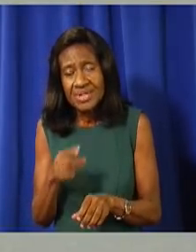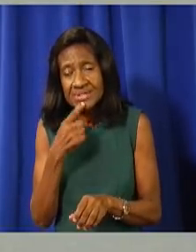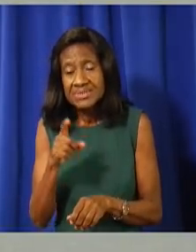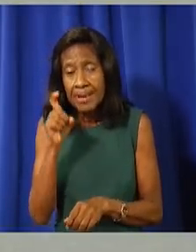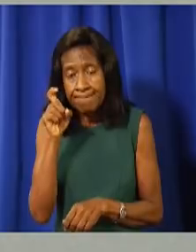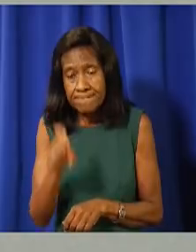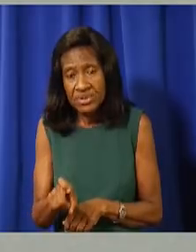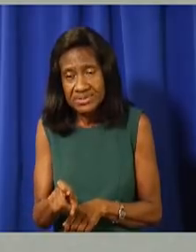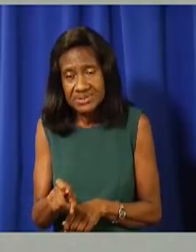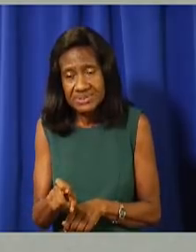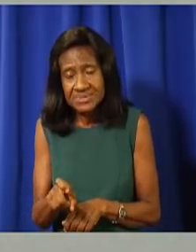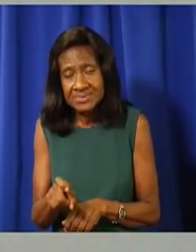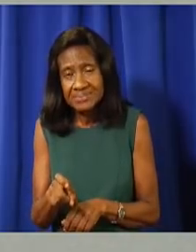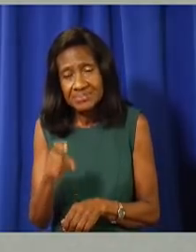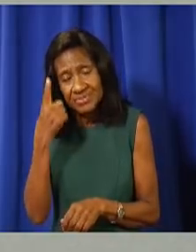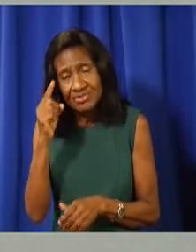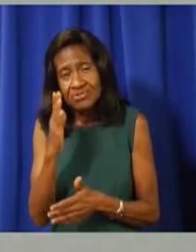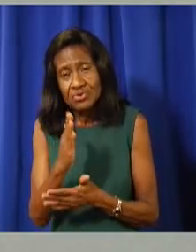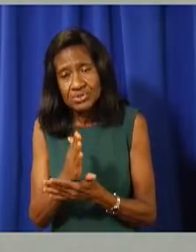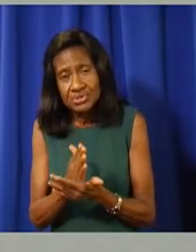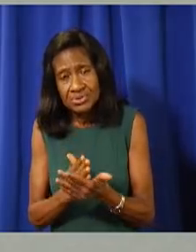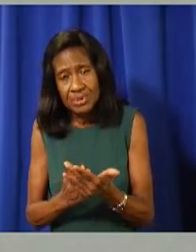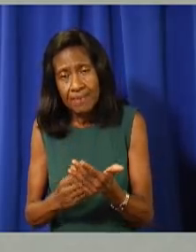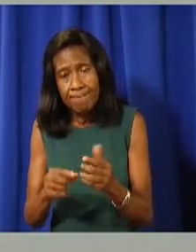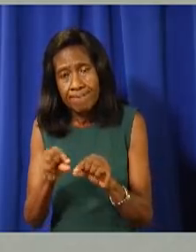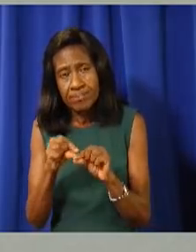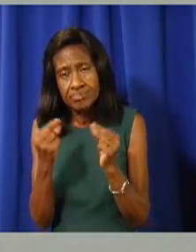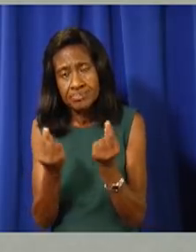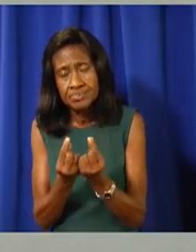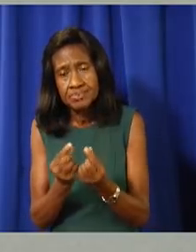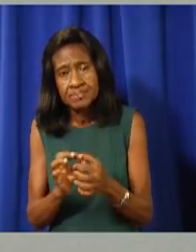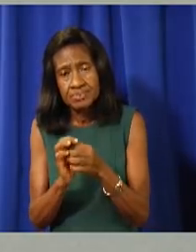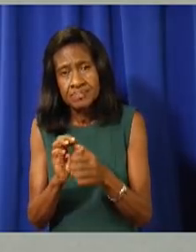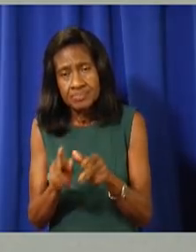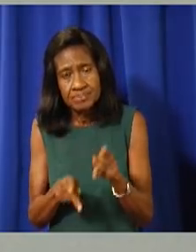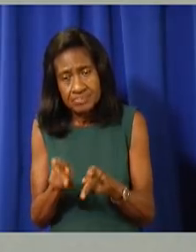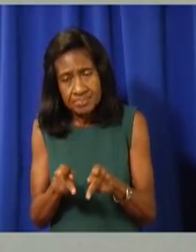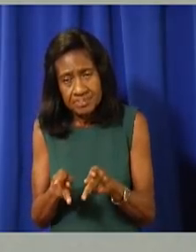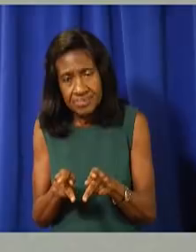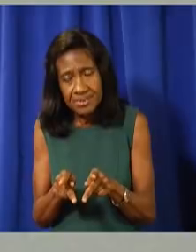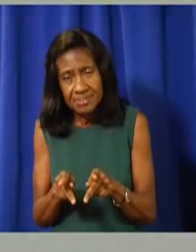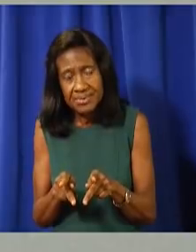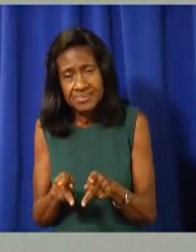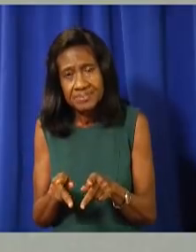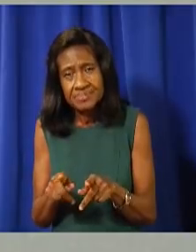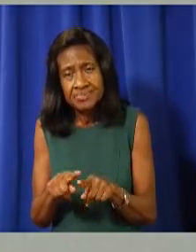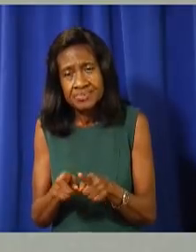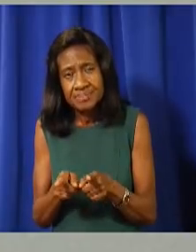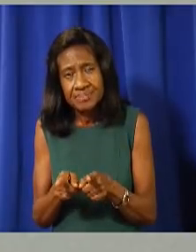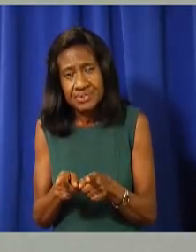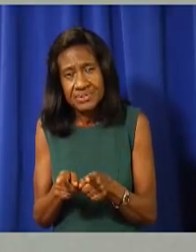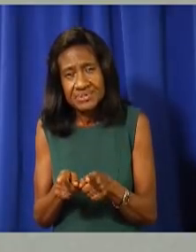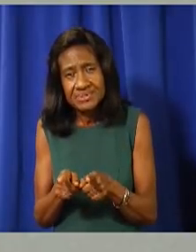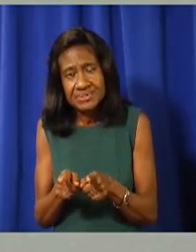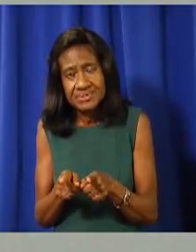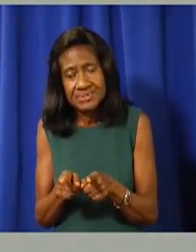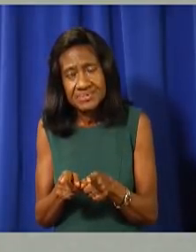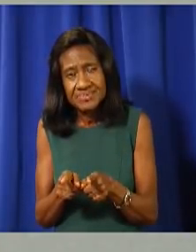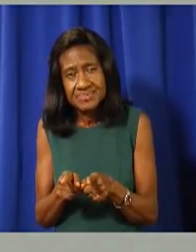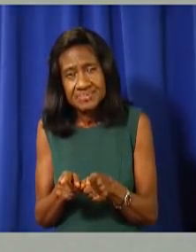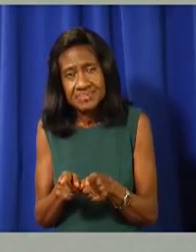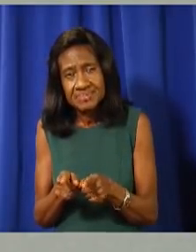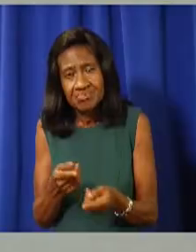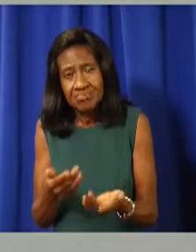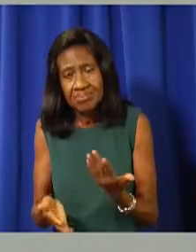people. But I don't think necessarily the, the wider civil service, um, is, is absolutely one of those,